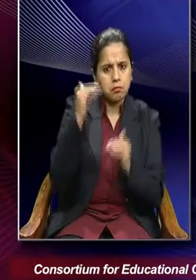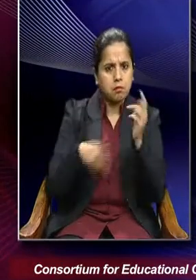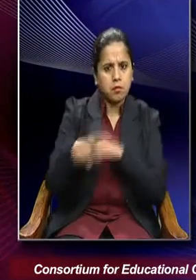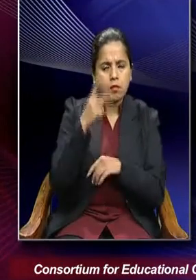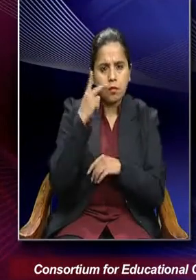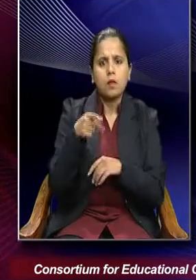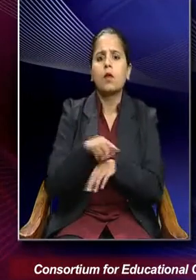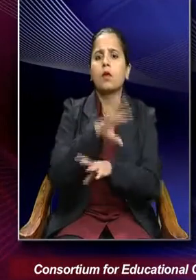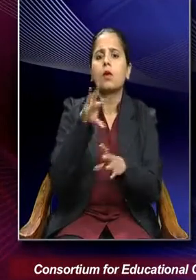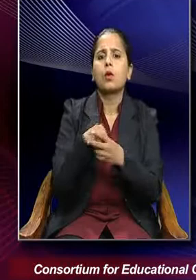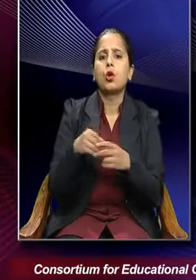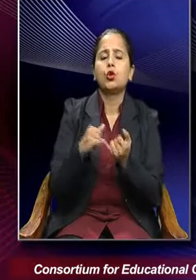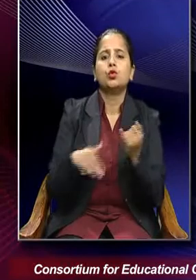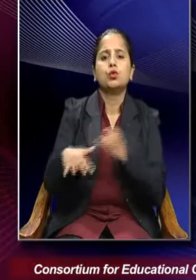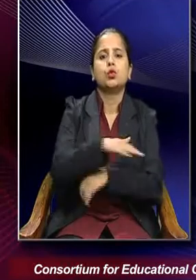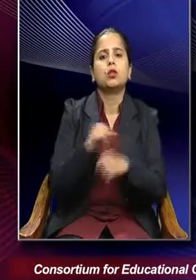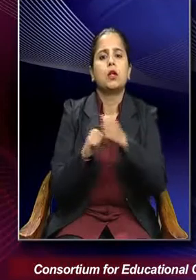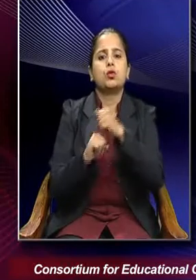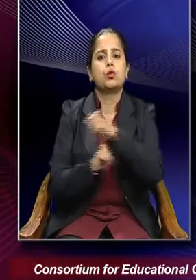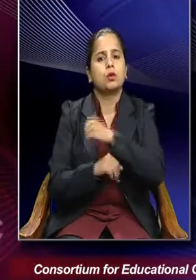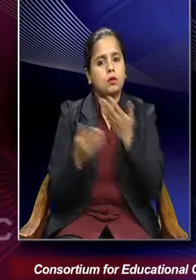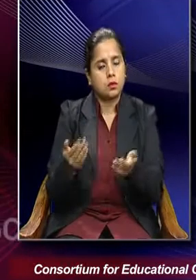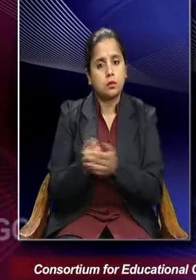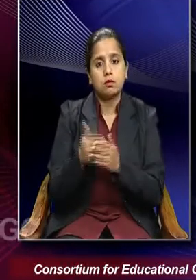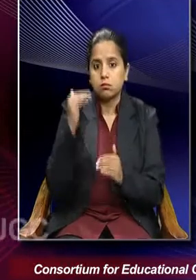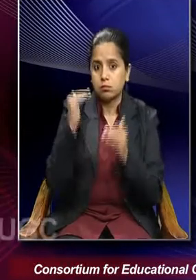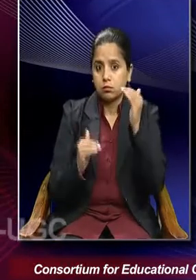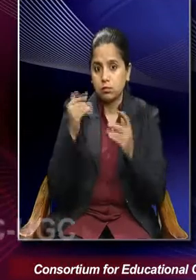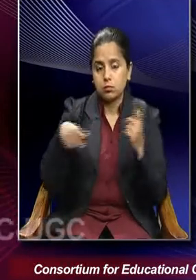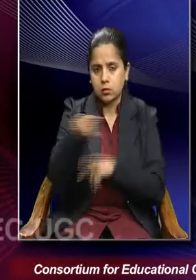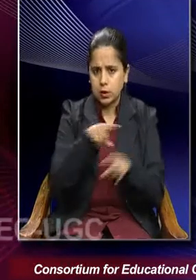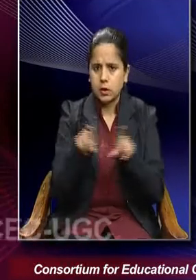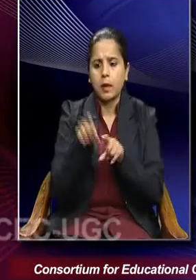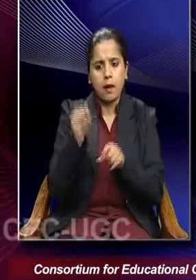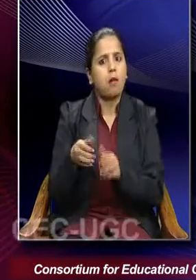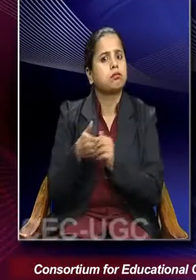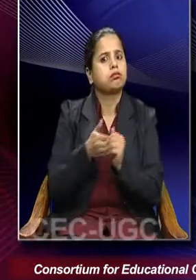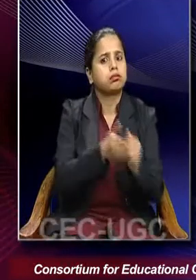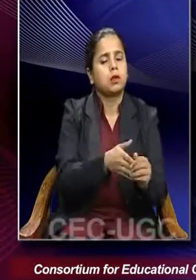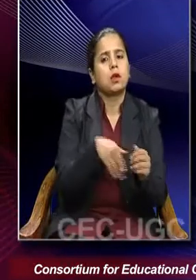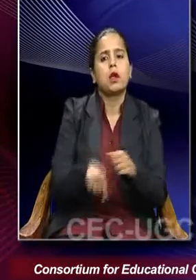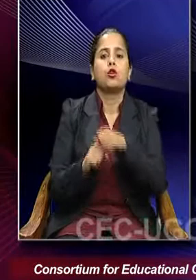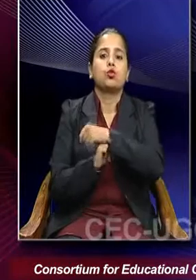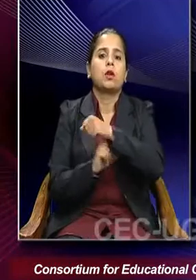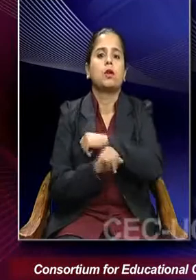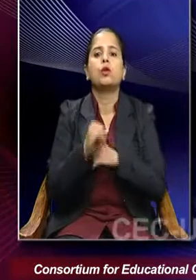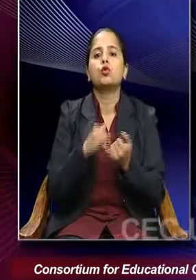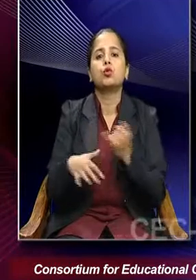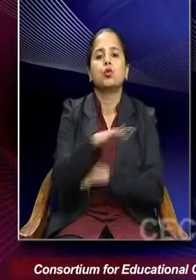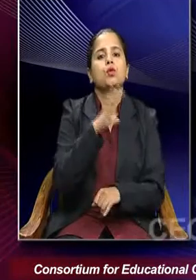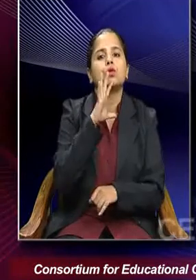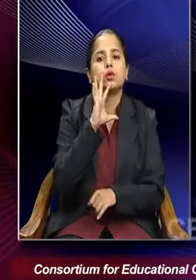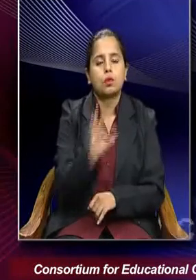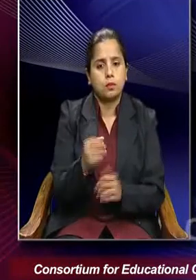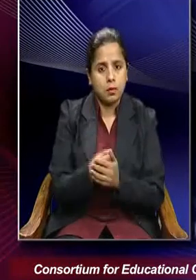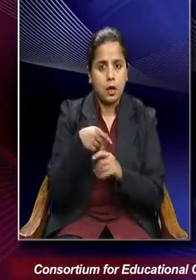a part of the social structure and the inequality can also lead to structure social reality. So